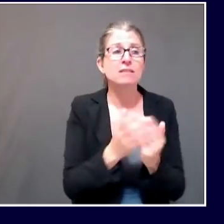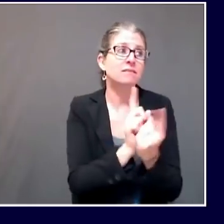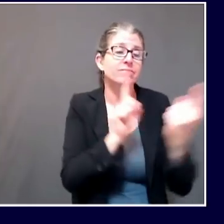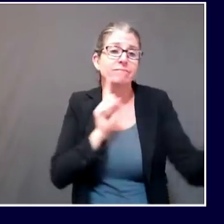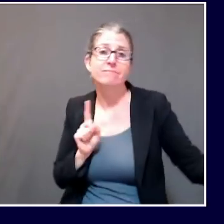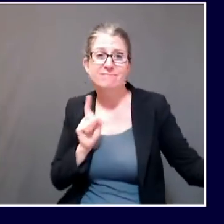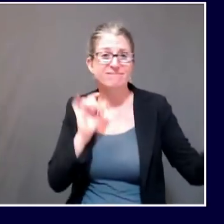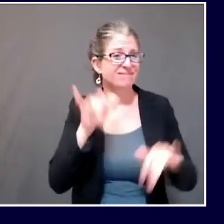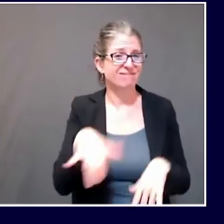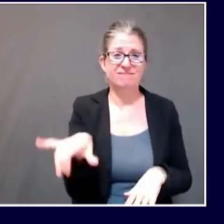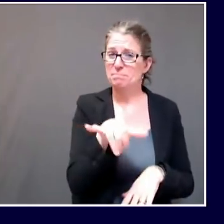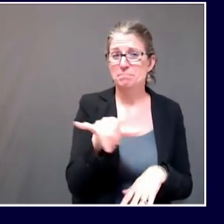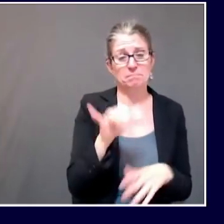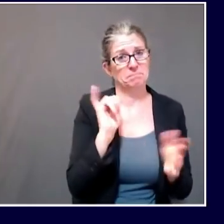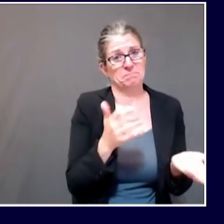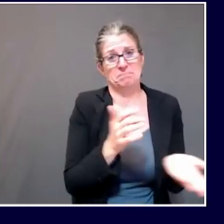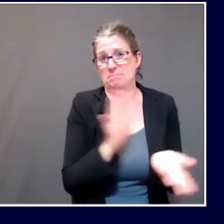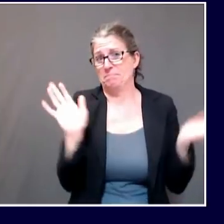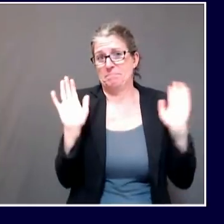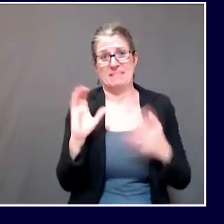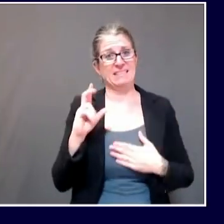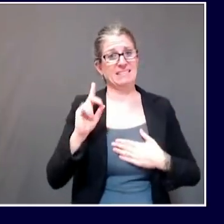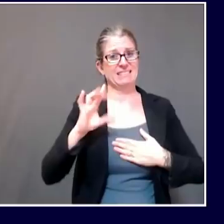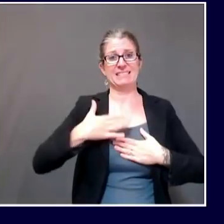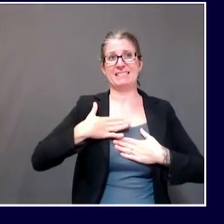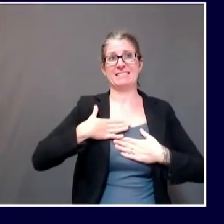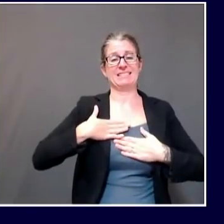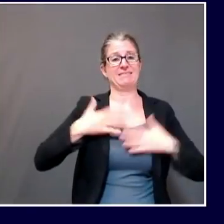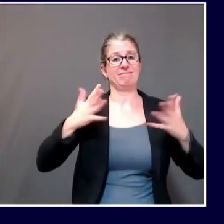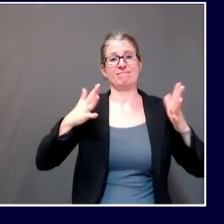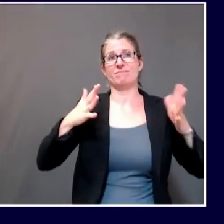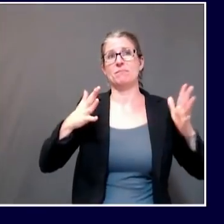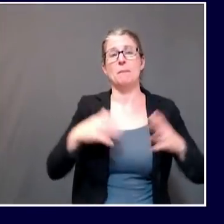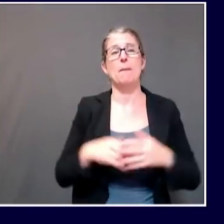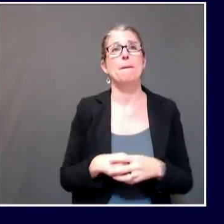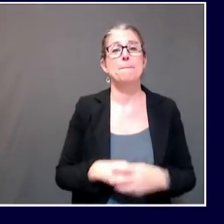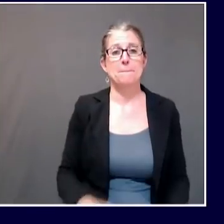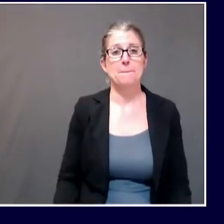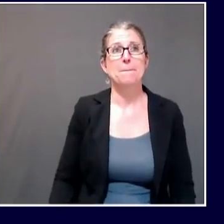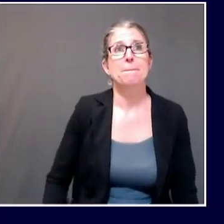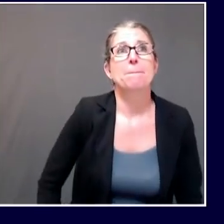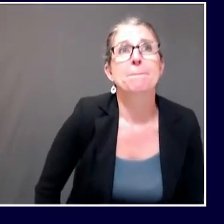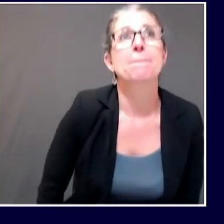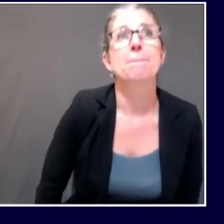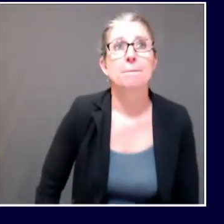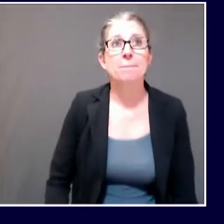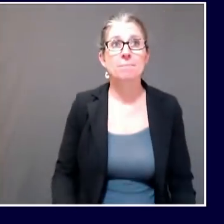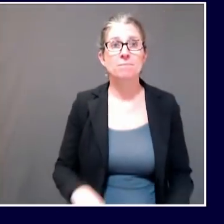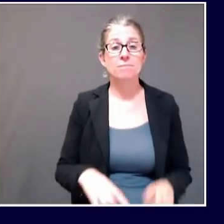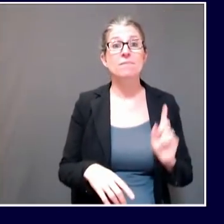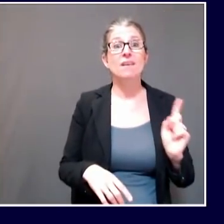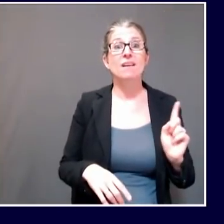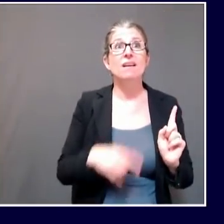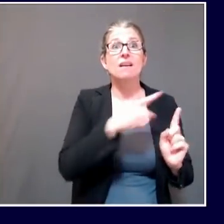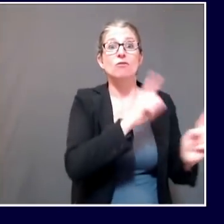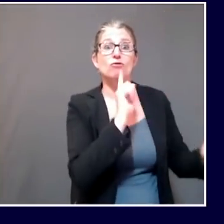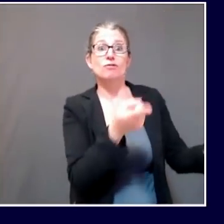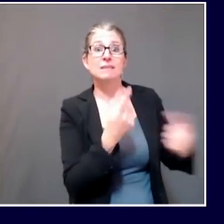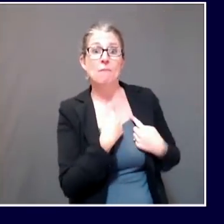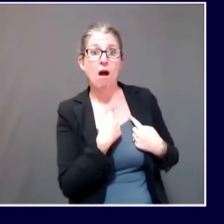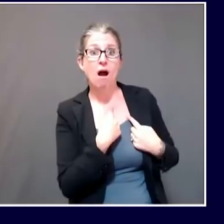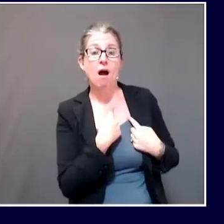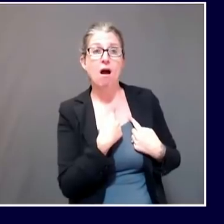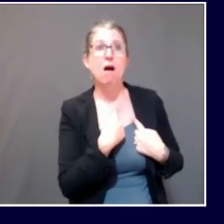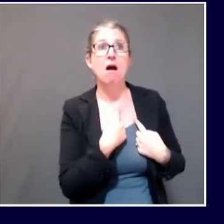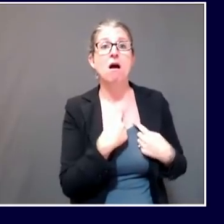get, then we can work with other organizations. And I'll turn things over to Commissioner Lambrou from here. But depending on the reception we